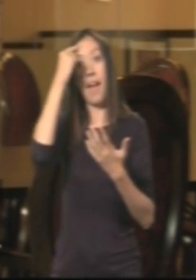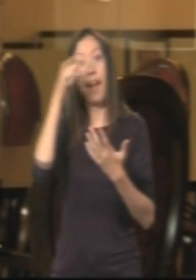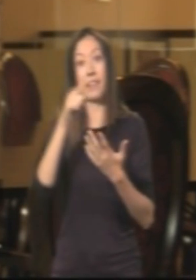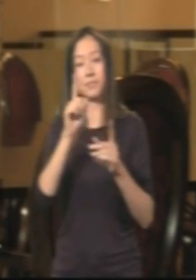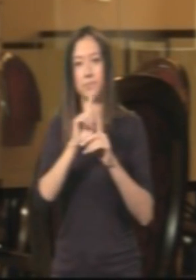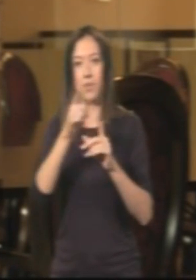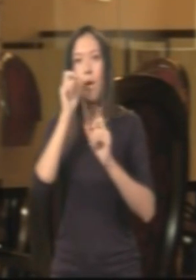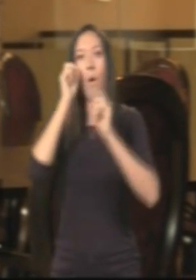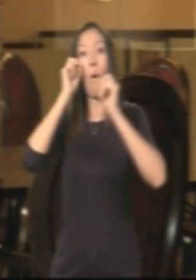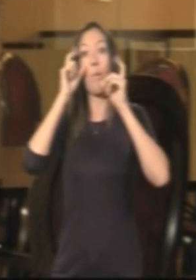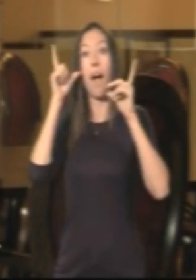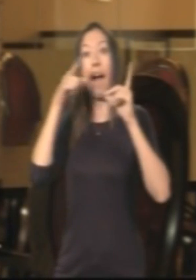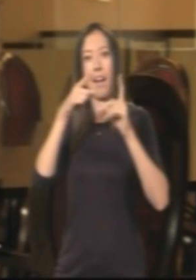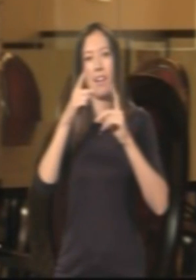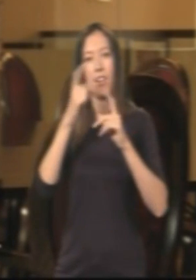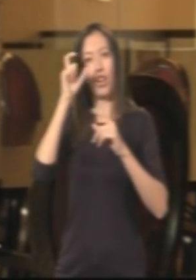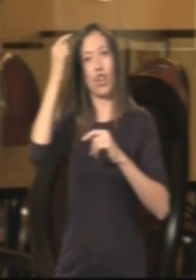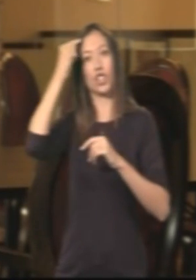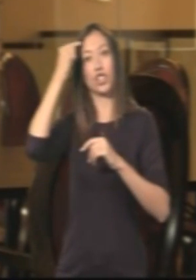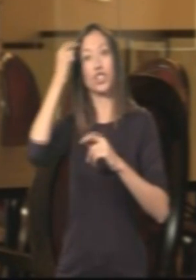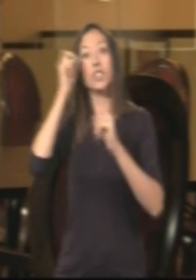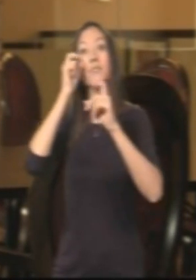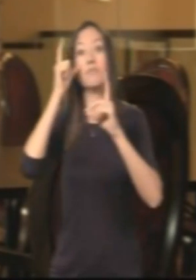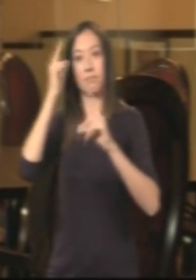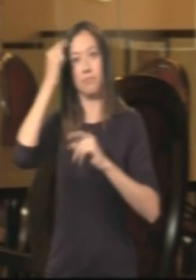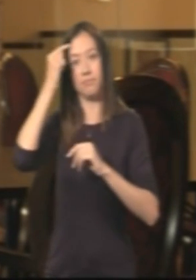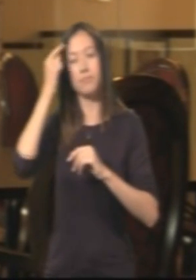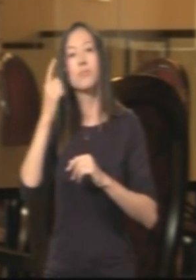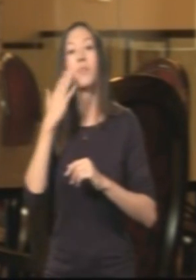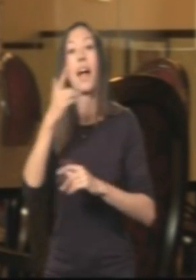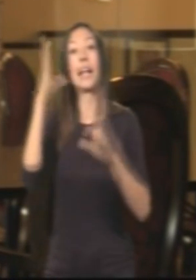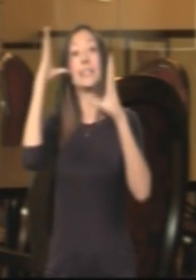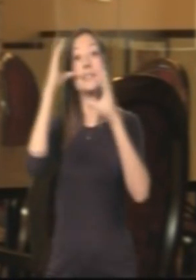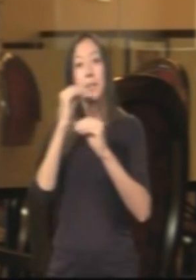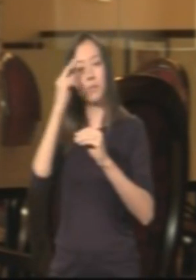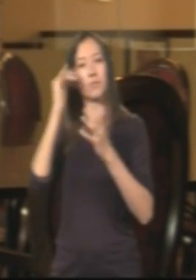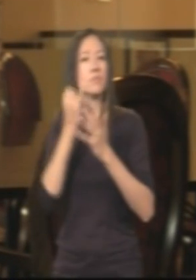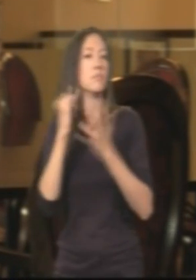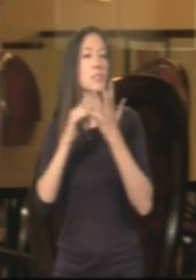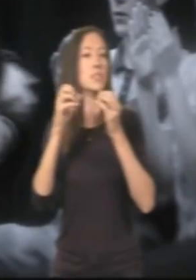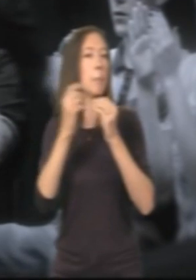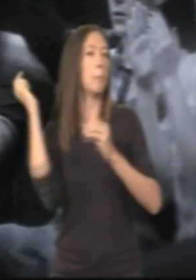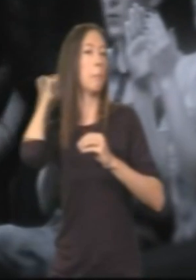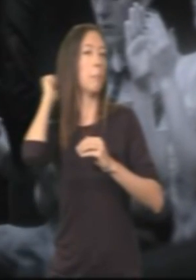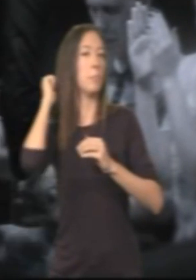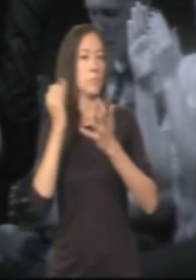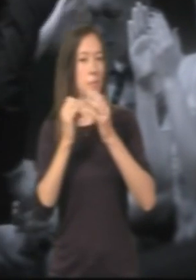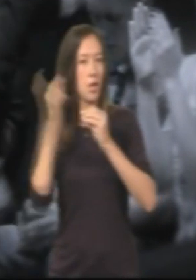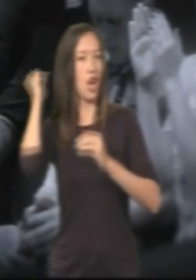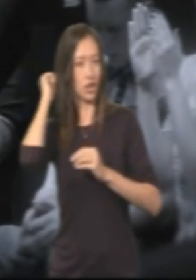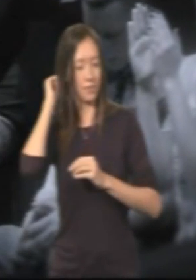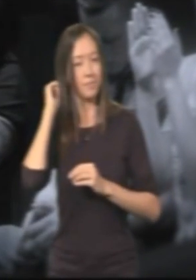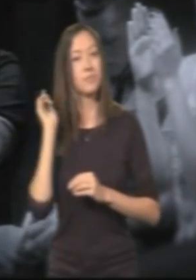So on a very basic level, your mind is, you know, who we are when we're awake is called your conscious mind. And who we are when we're asleep